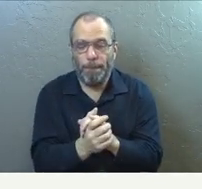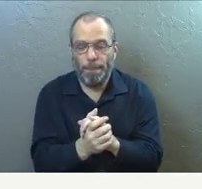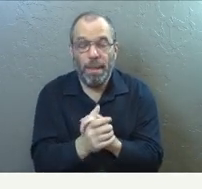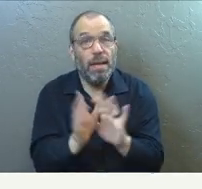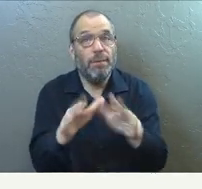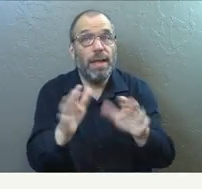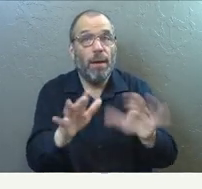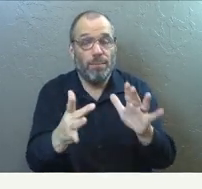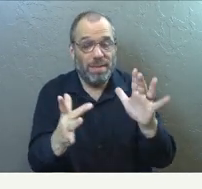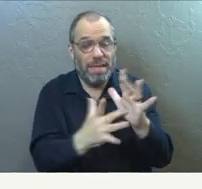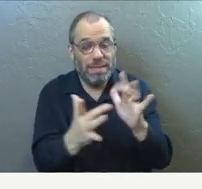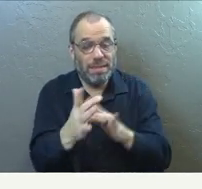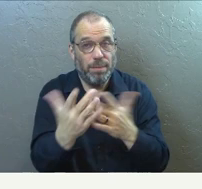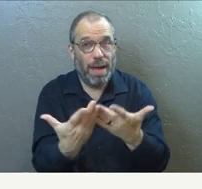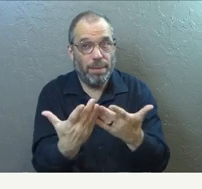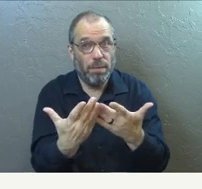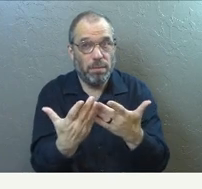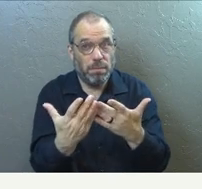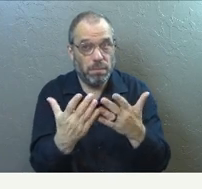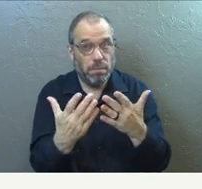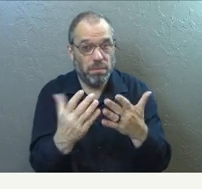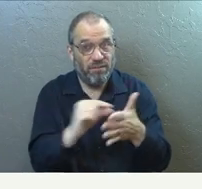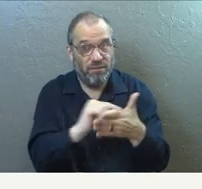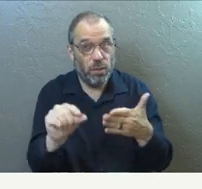And here's the scripture that's behind the prayer.